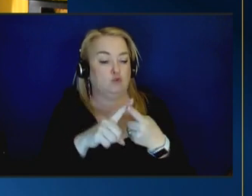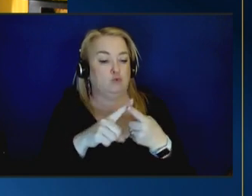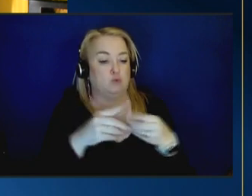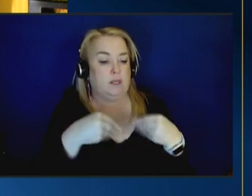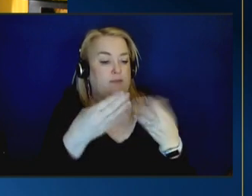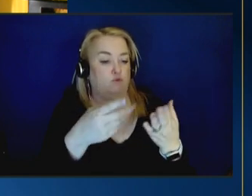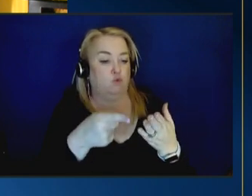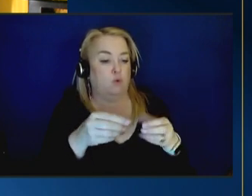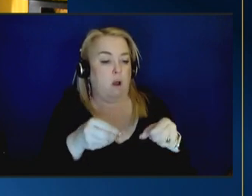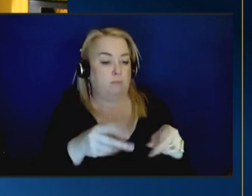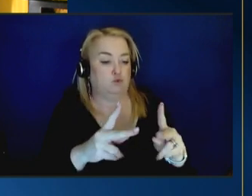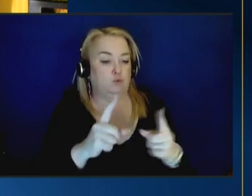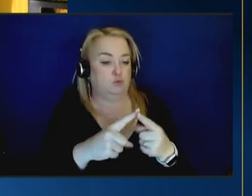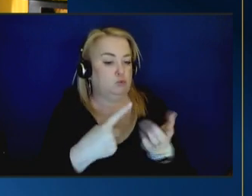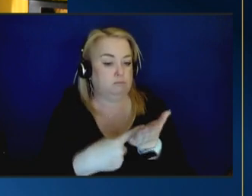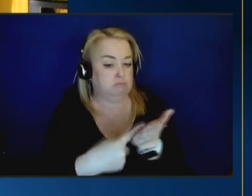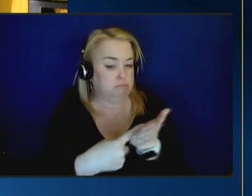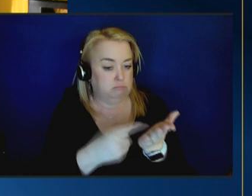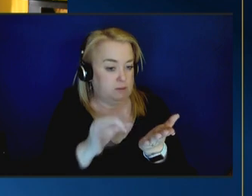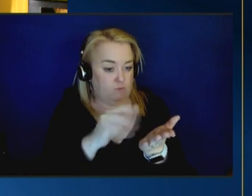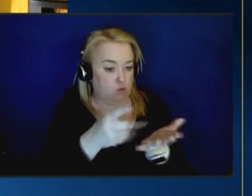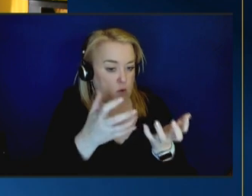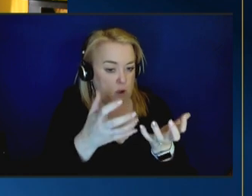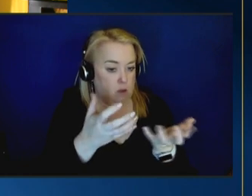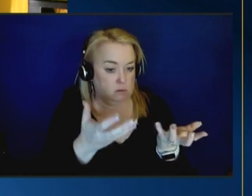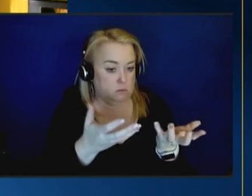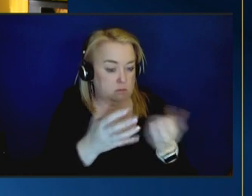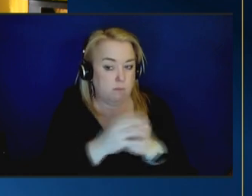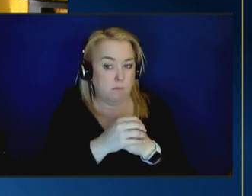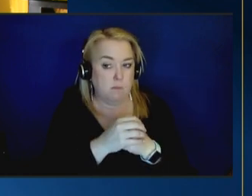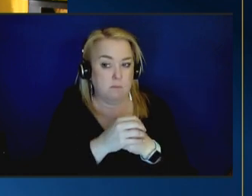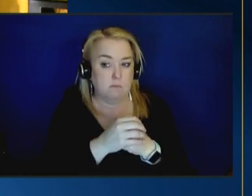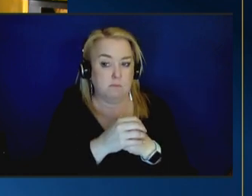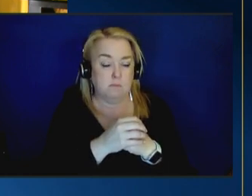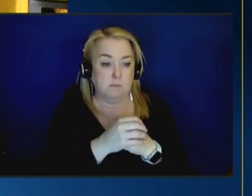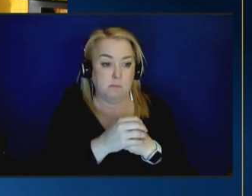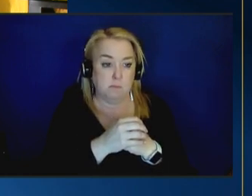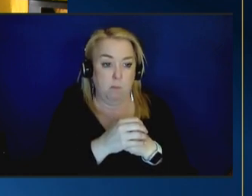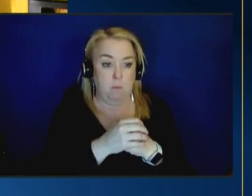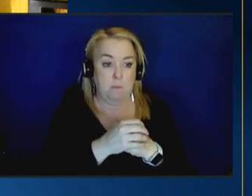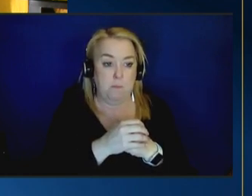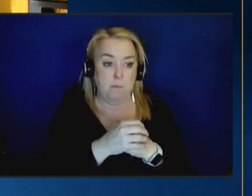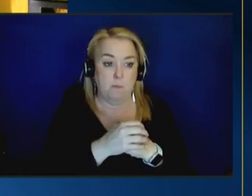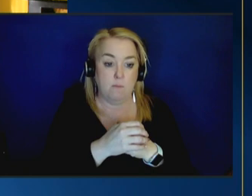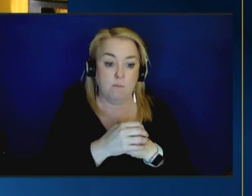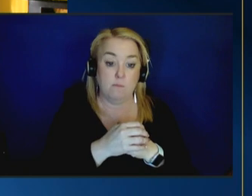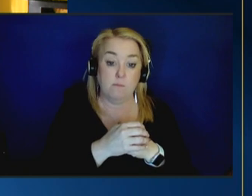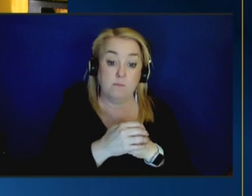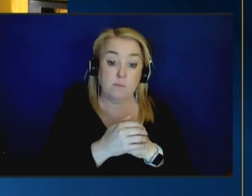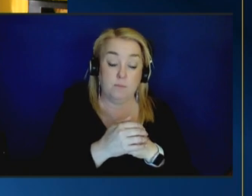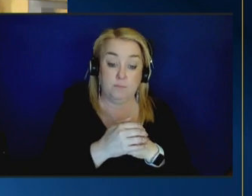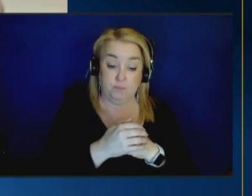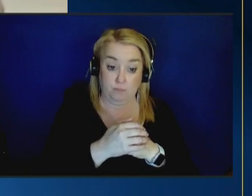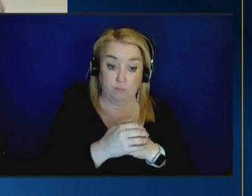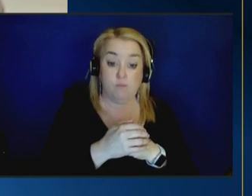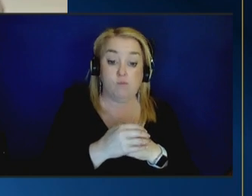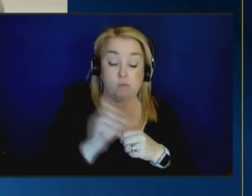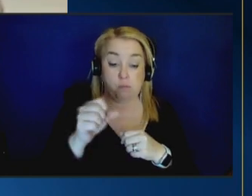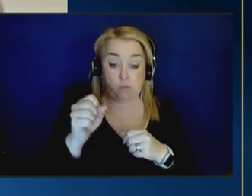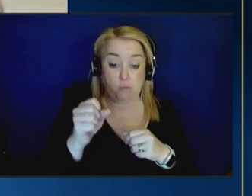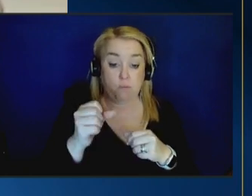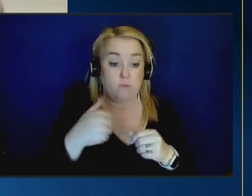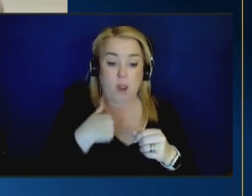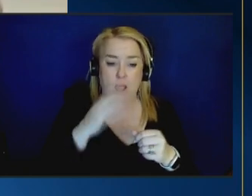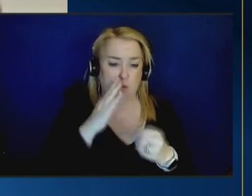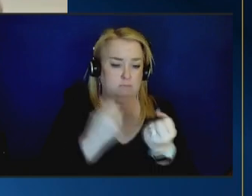more about that um if you'd like before we go to closing remarks uh would just really second the